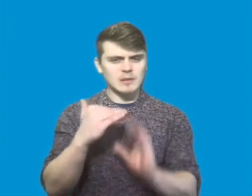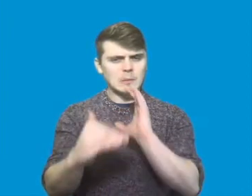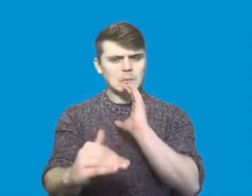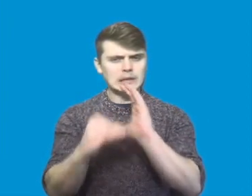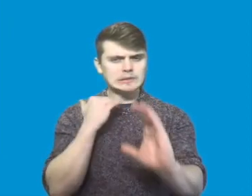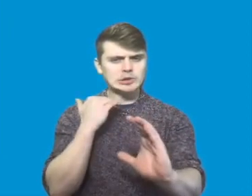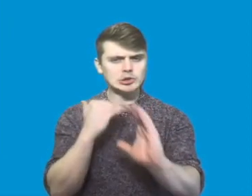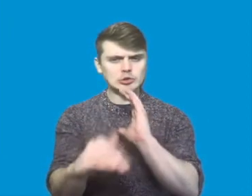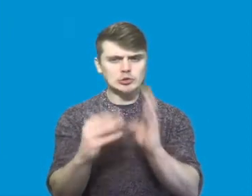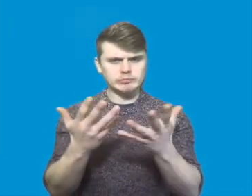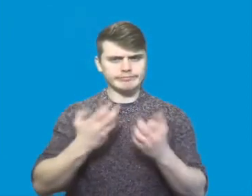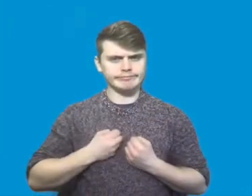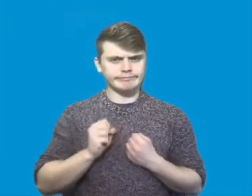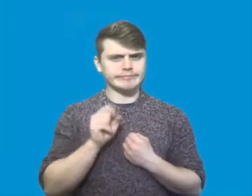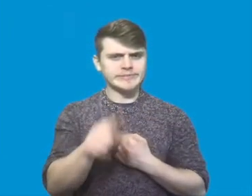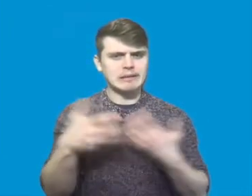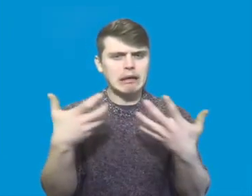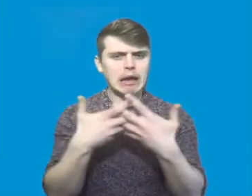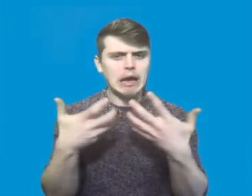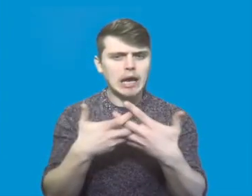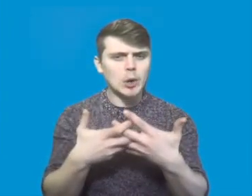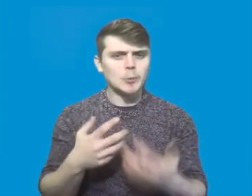How to send and receive messages